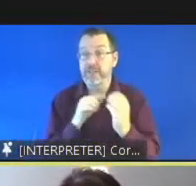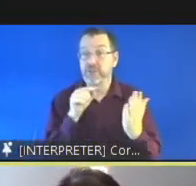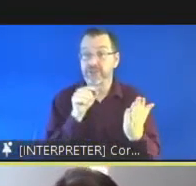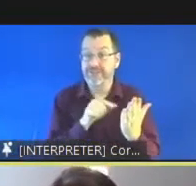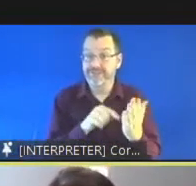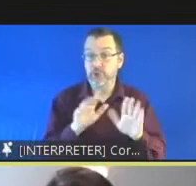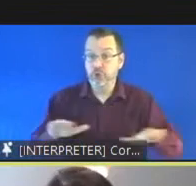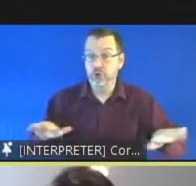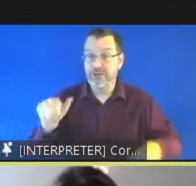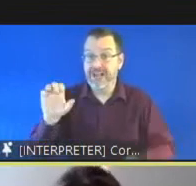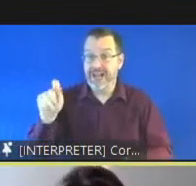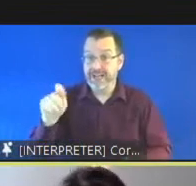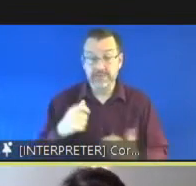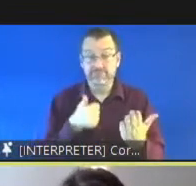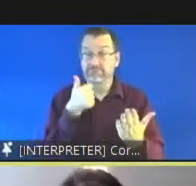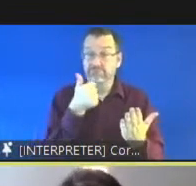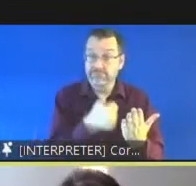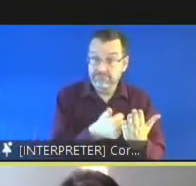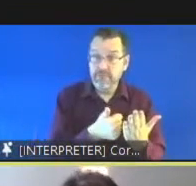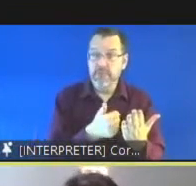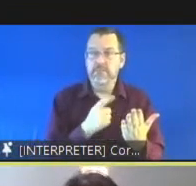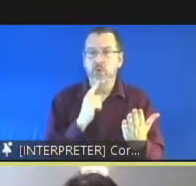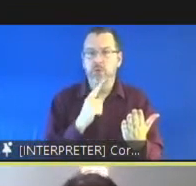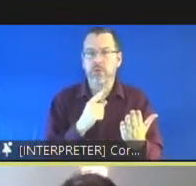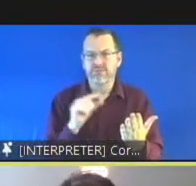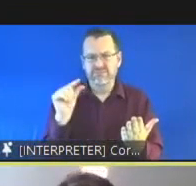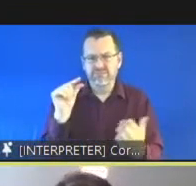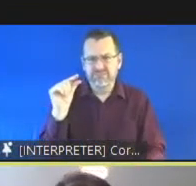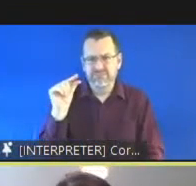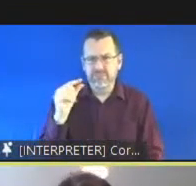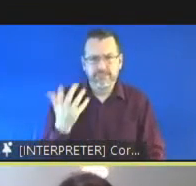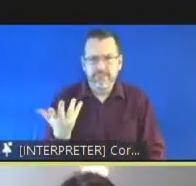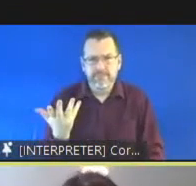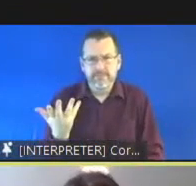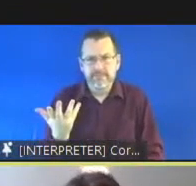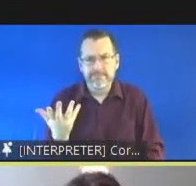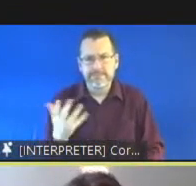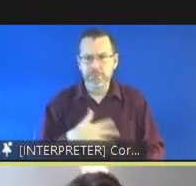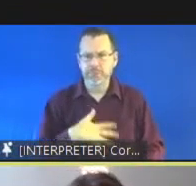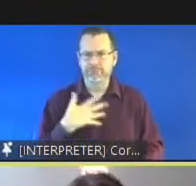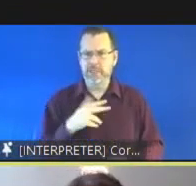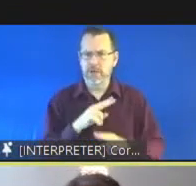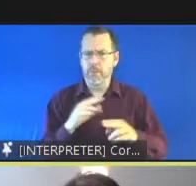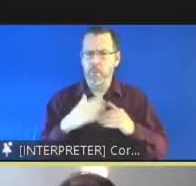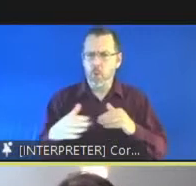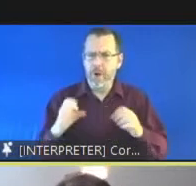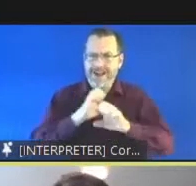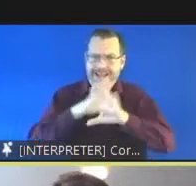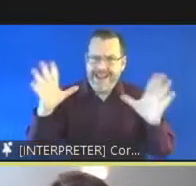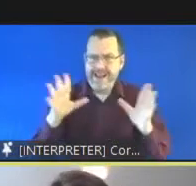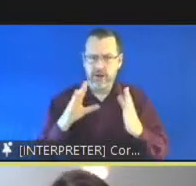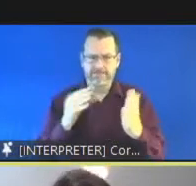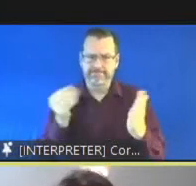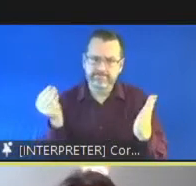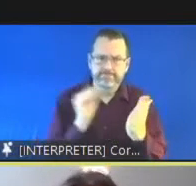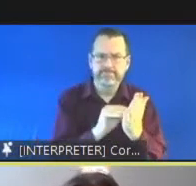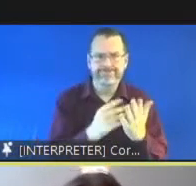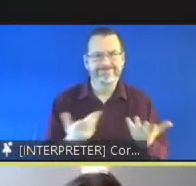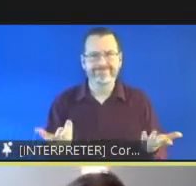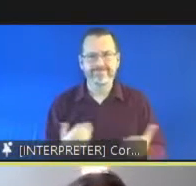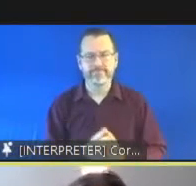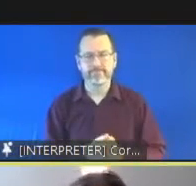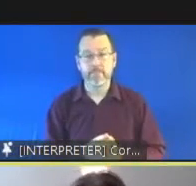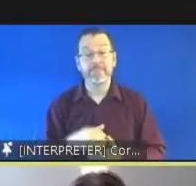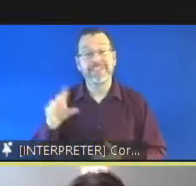i think it's perhaps surprising disappointing that it isn't more uh called out more explicitly we do know and you've heard this from down